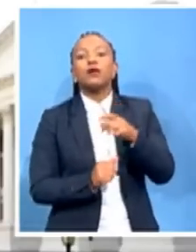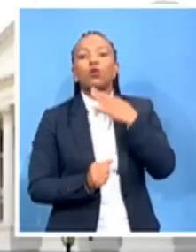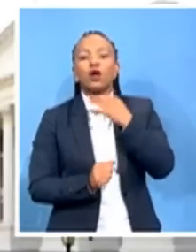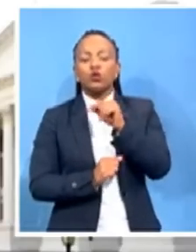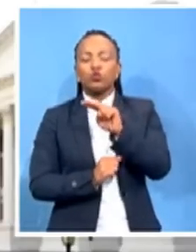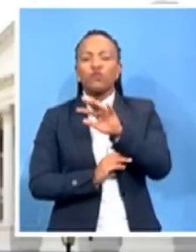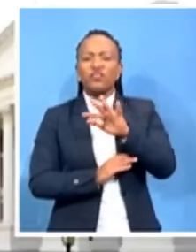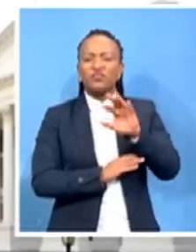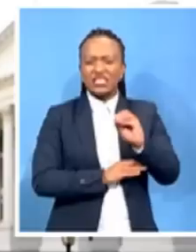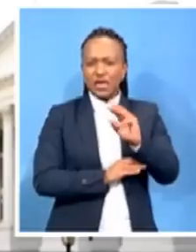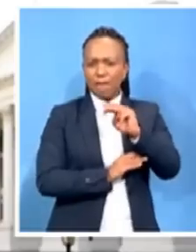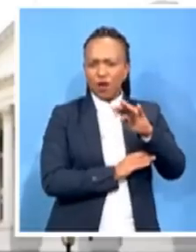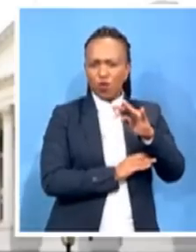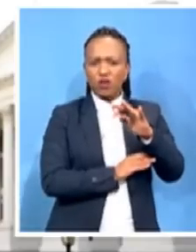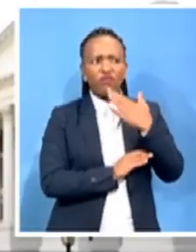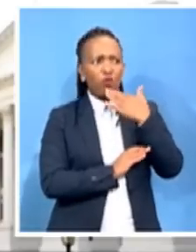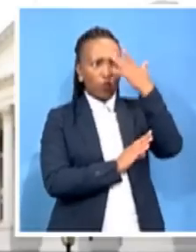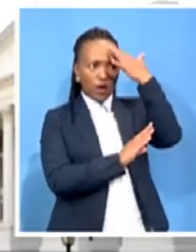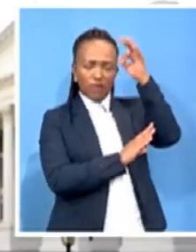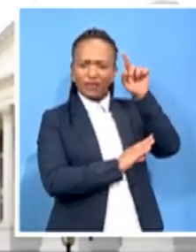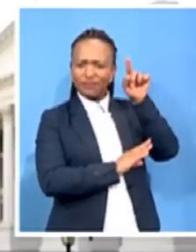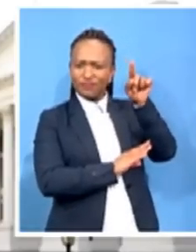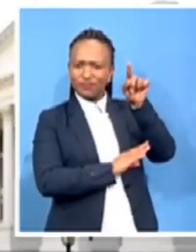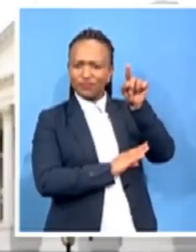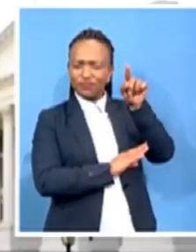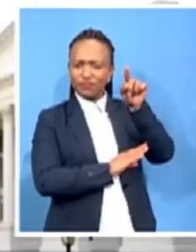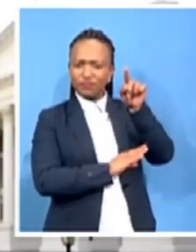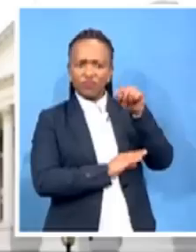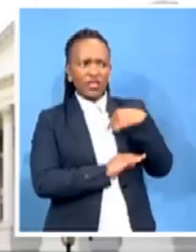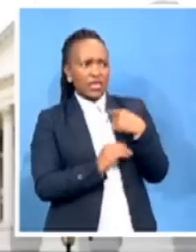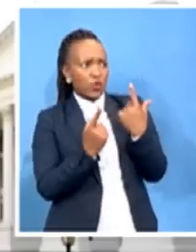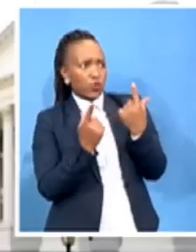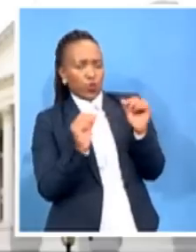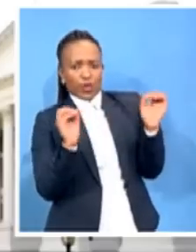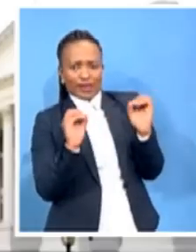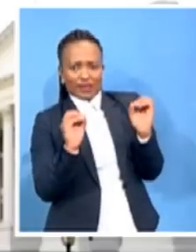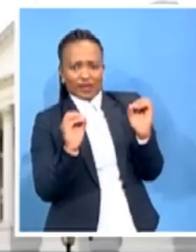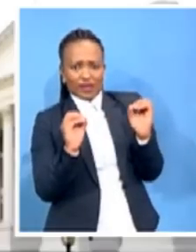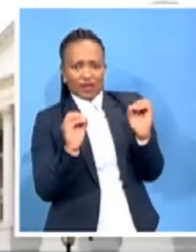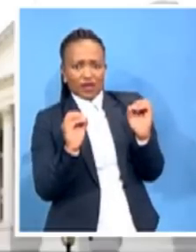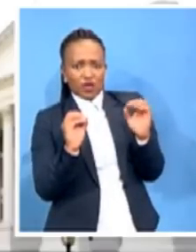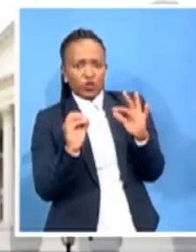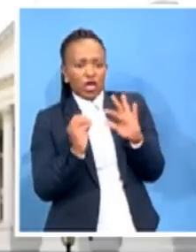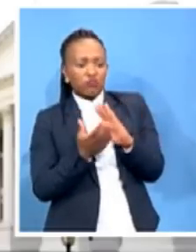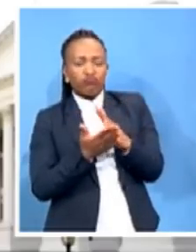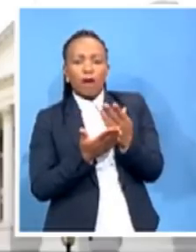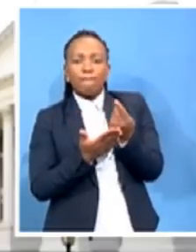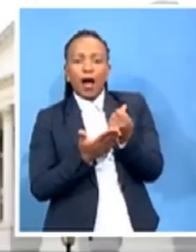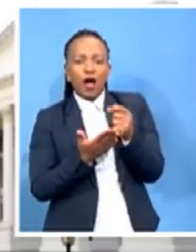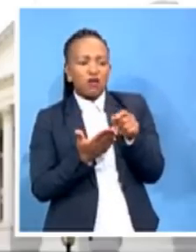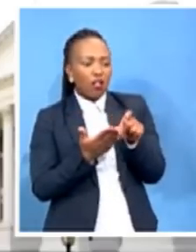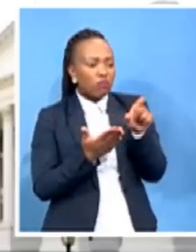and don't do anything and you just share it amongst yourselves? That's anarchy. So it is